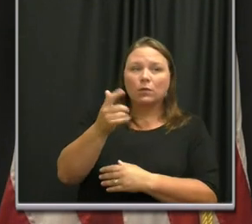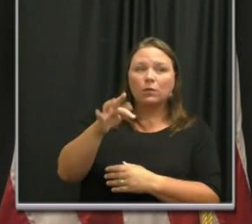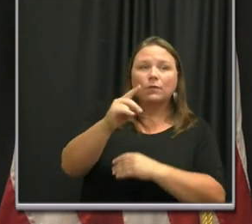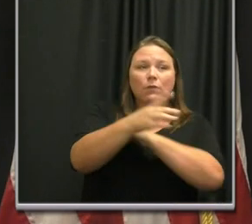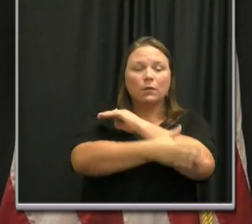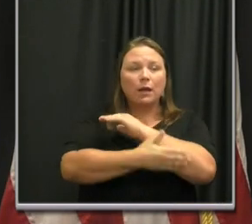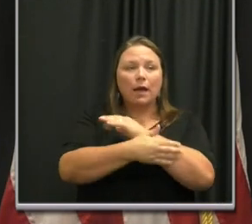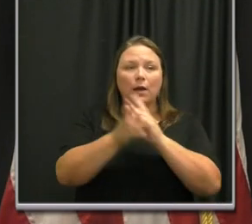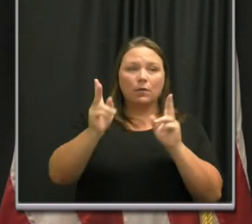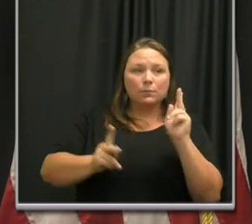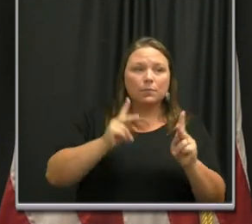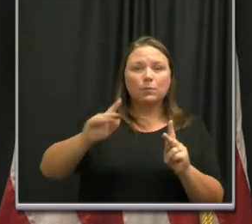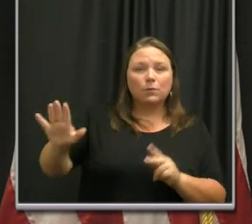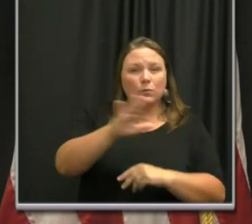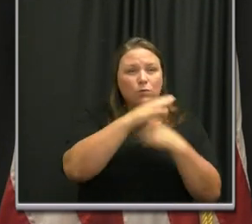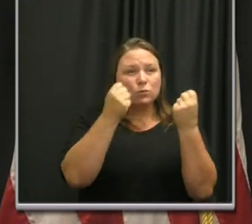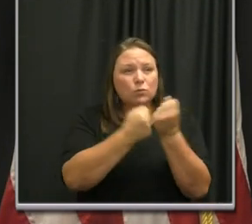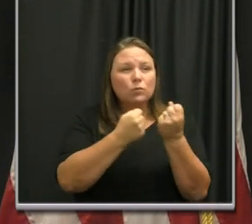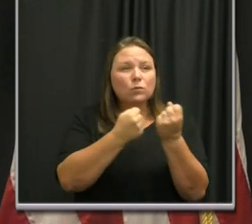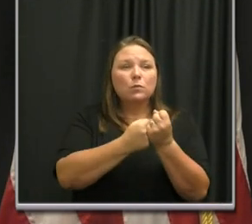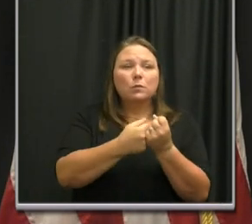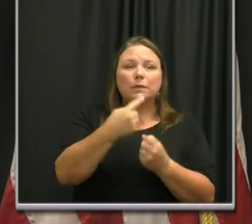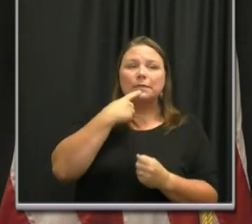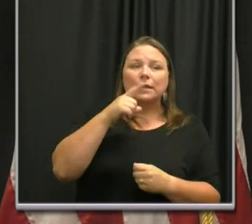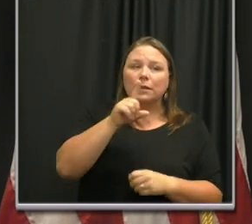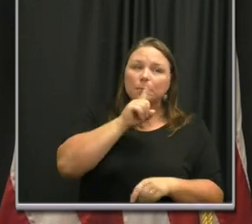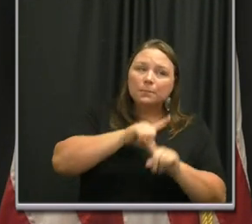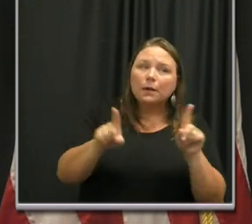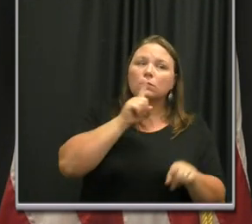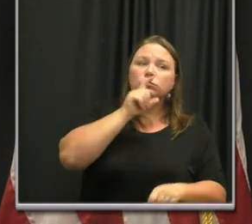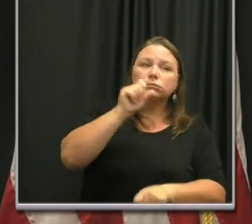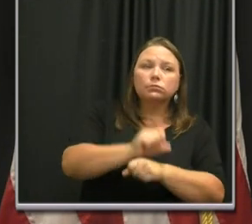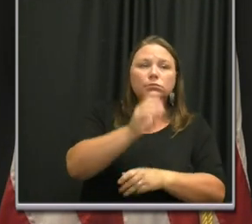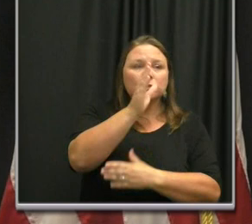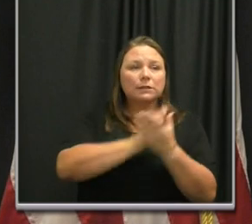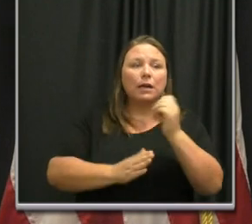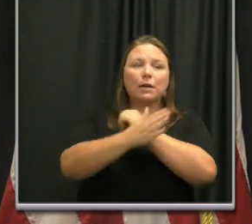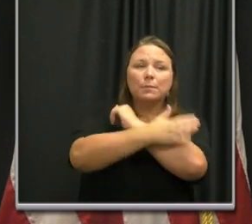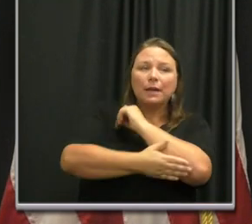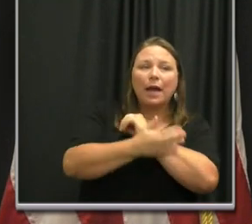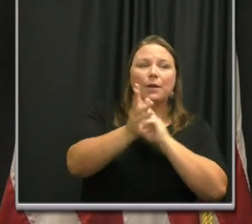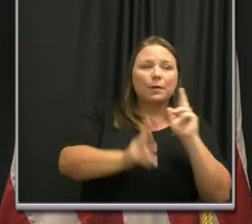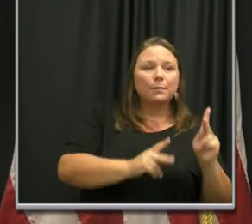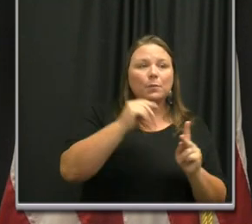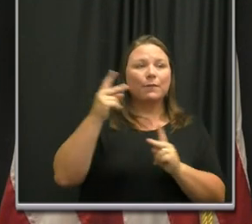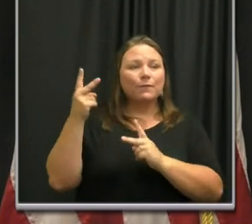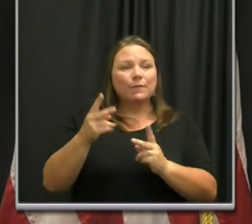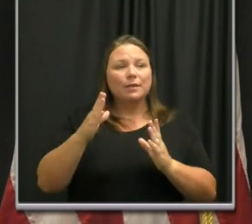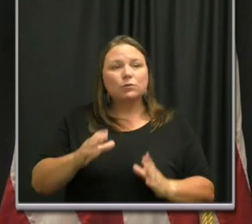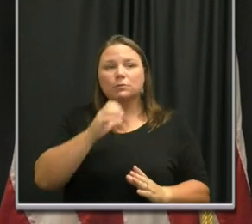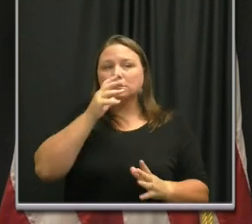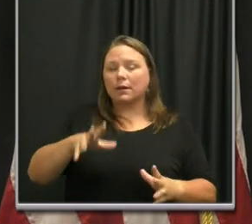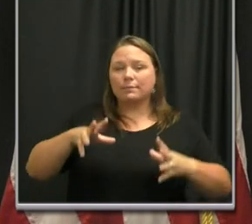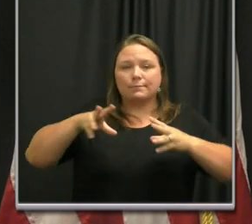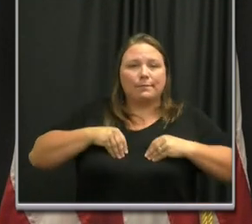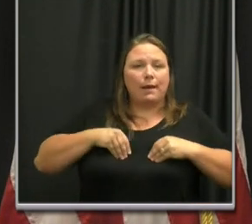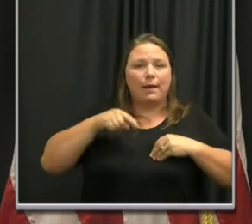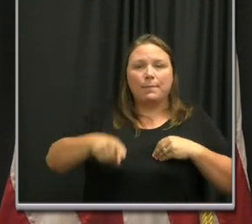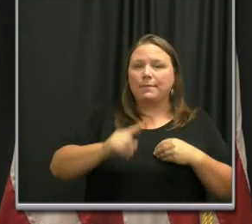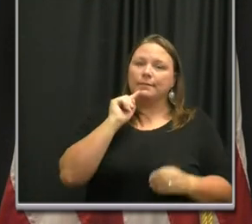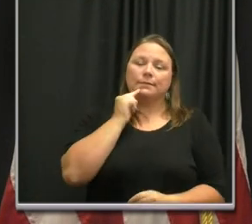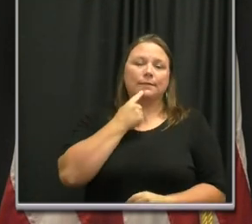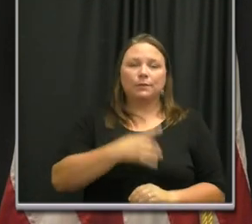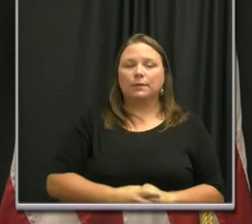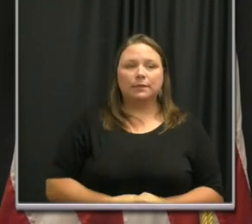for their support and stated that the reality is some of the county's citizens and visitors are just not taking this health event